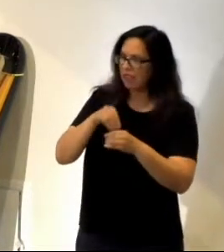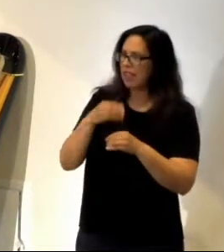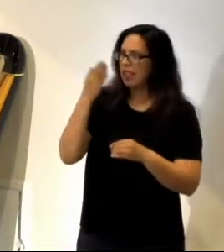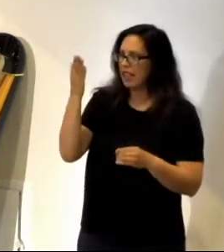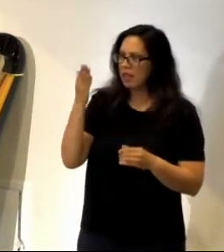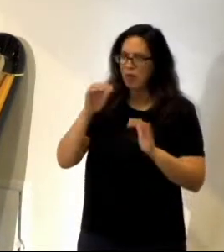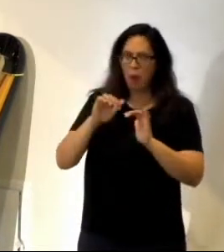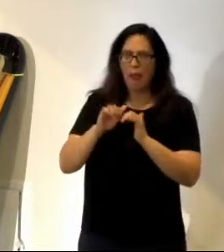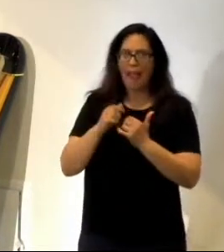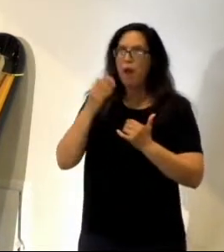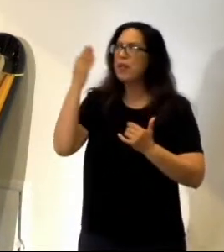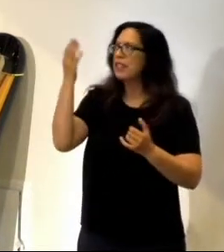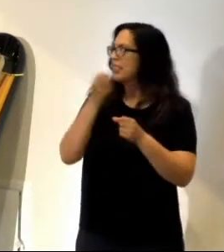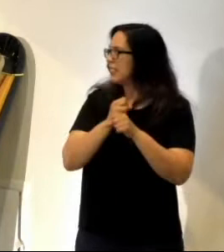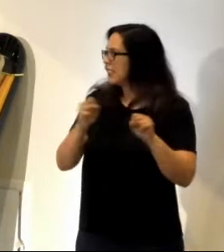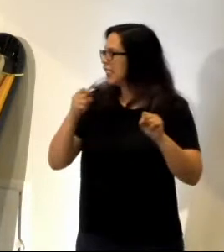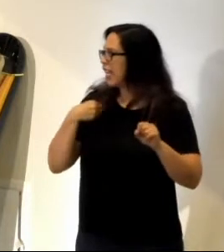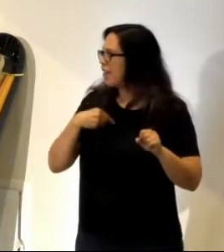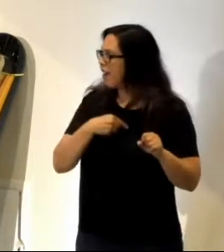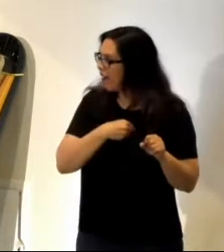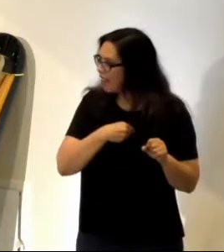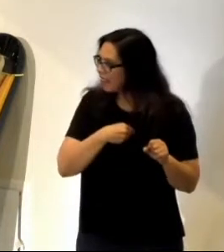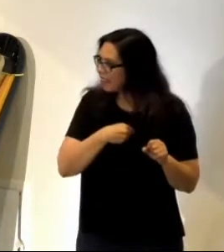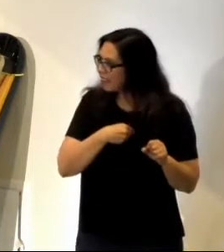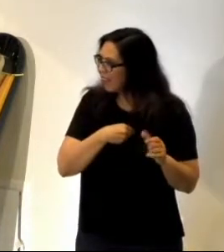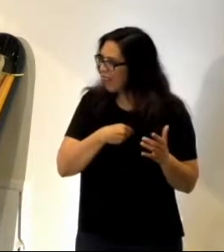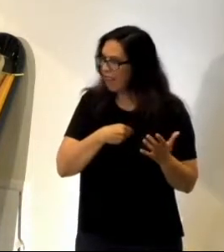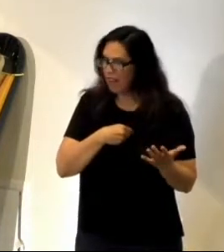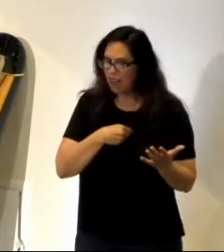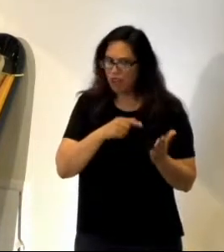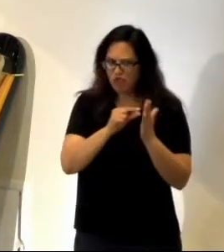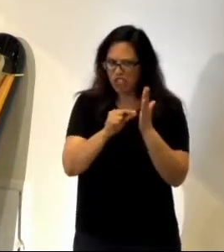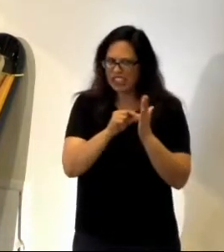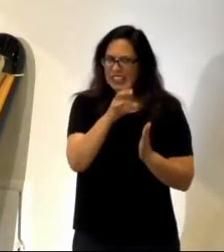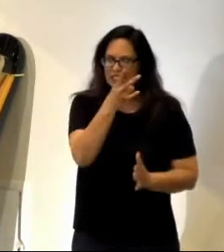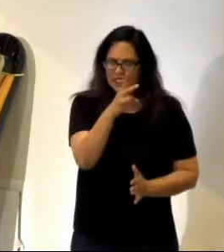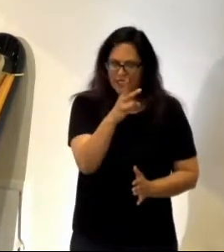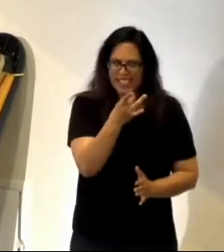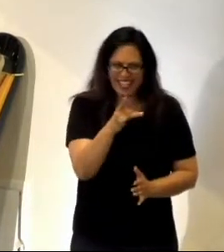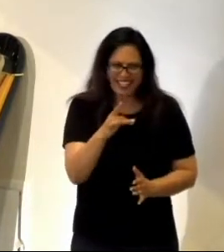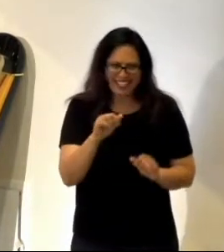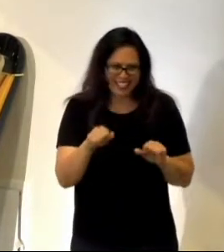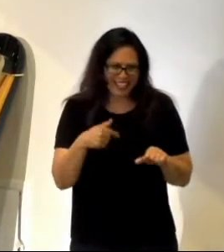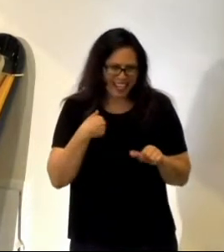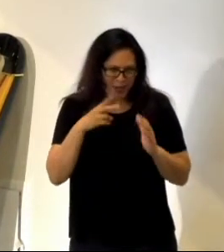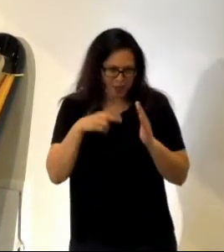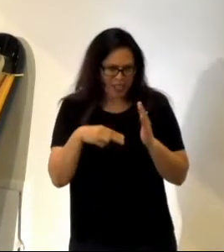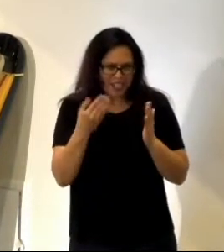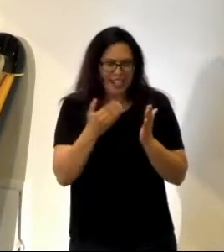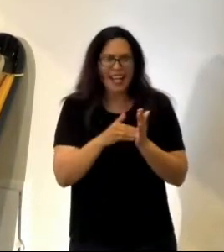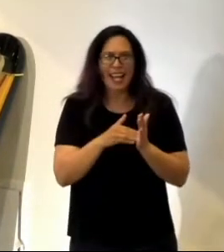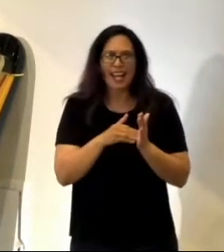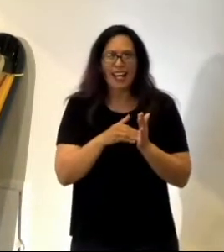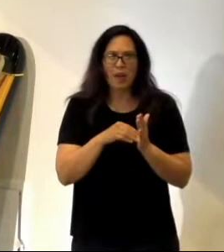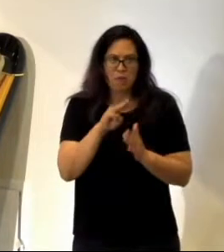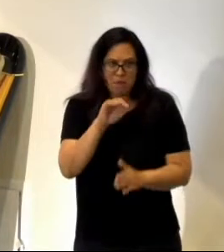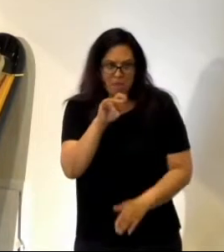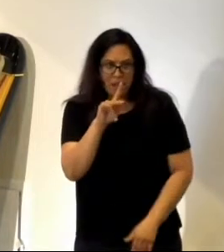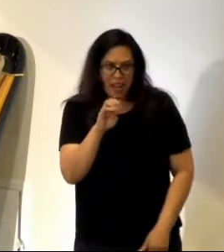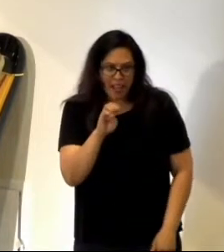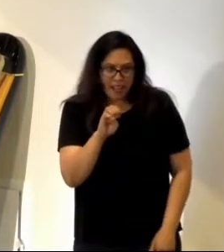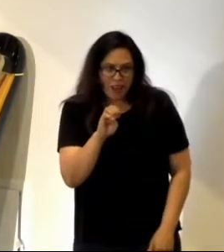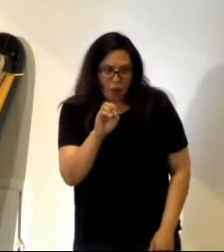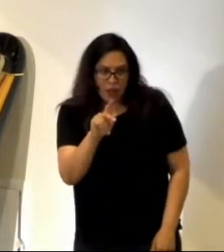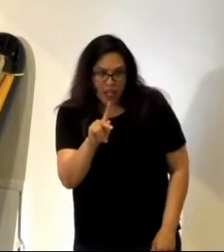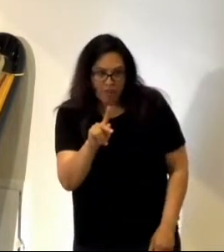did he save us? Well, it's verses 17 and 18. Can I read them again, Mike? Would that be okay? Mike has given permission. There you